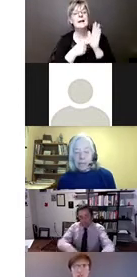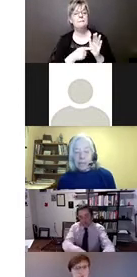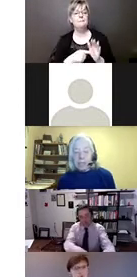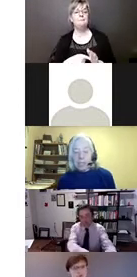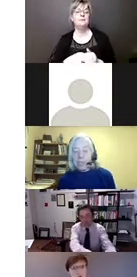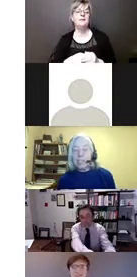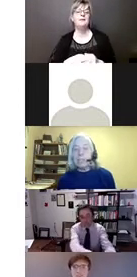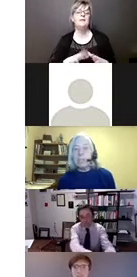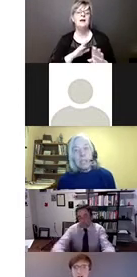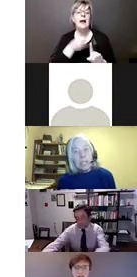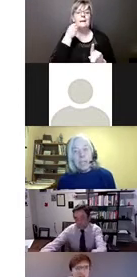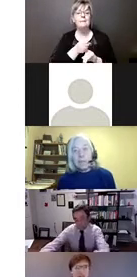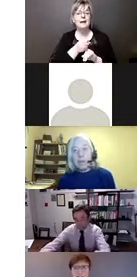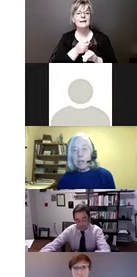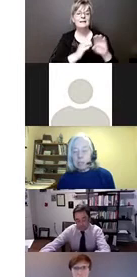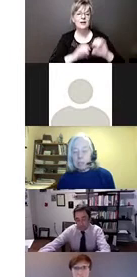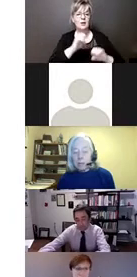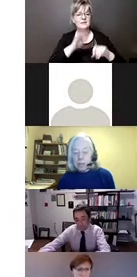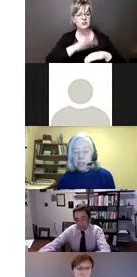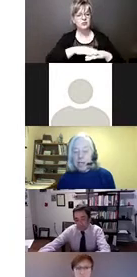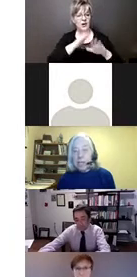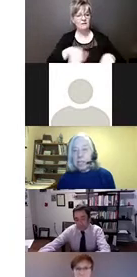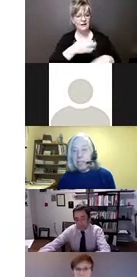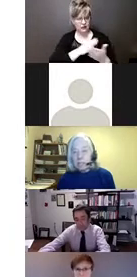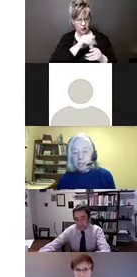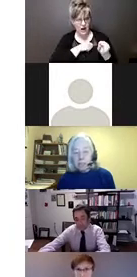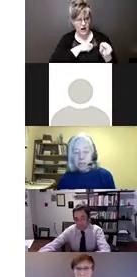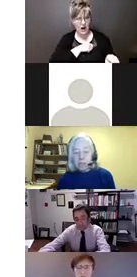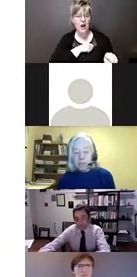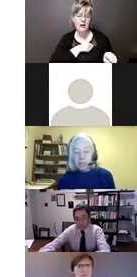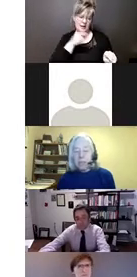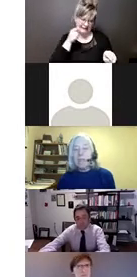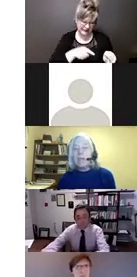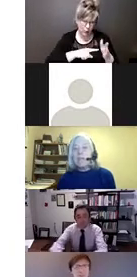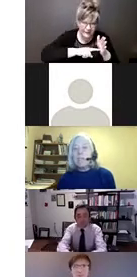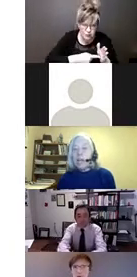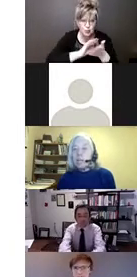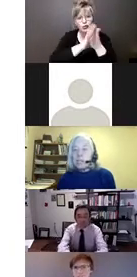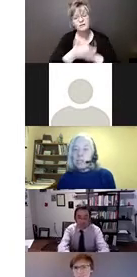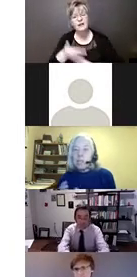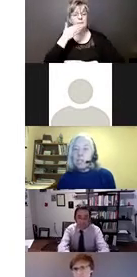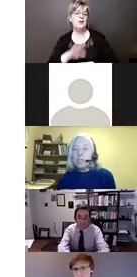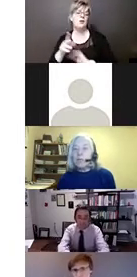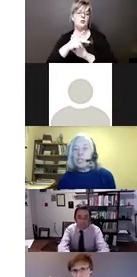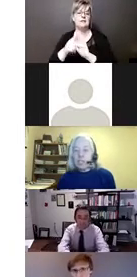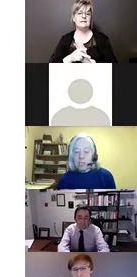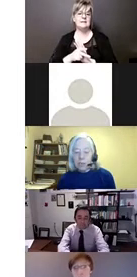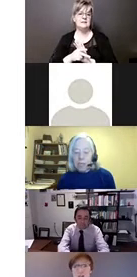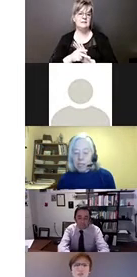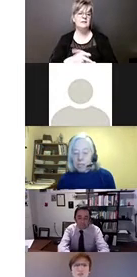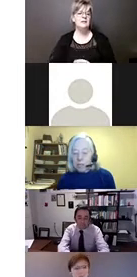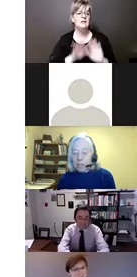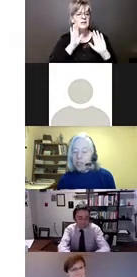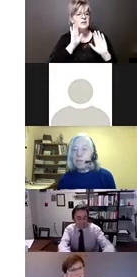rights impact assessment at the beginning of a policy process can lead to better policies. The child-centered integration that you